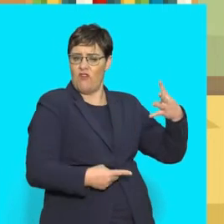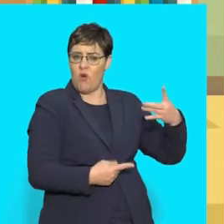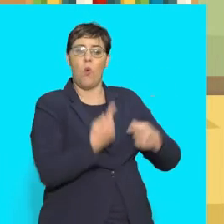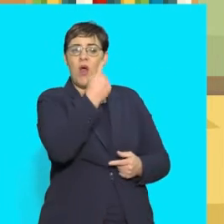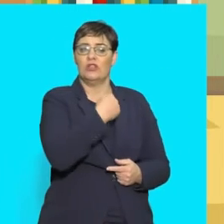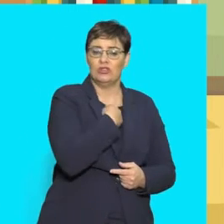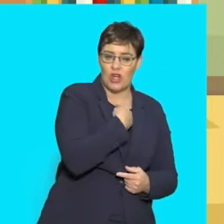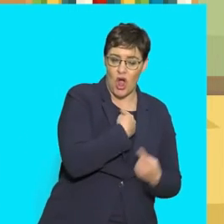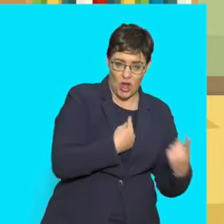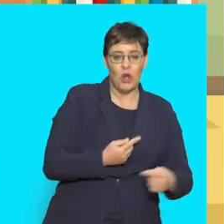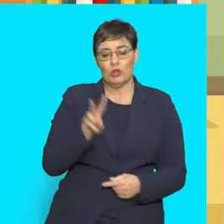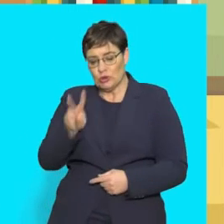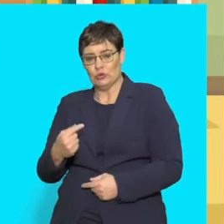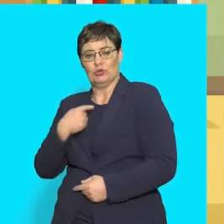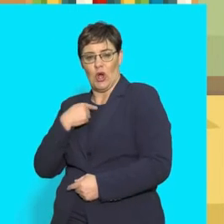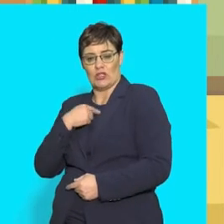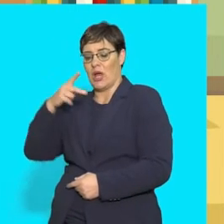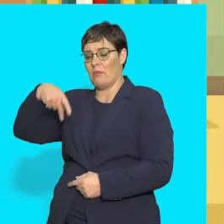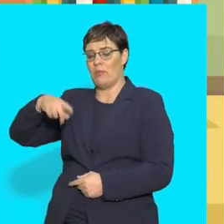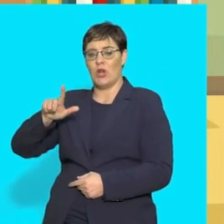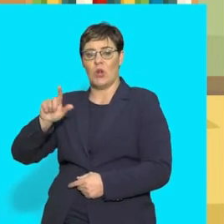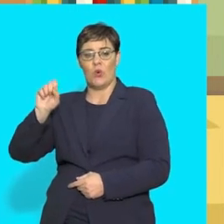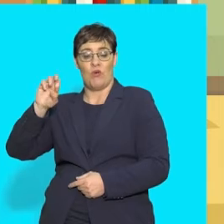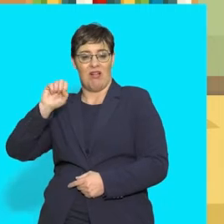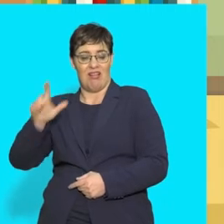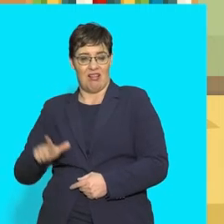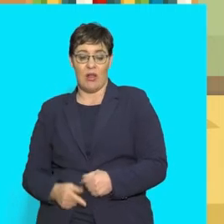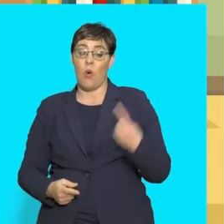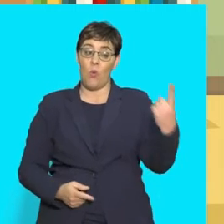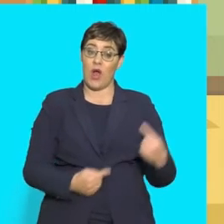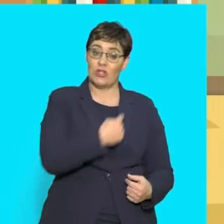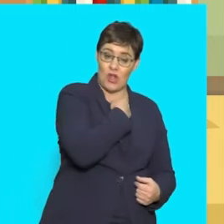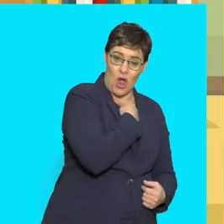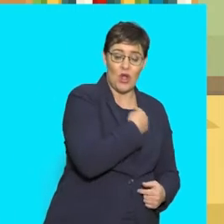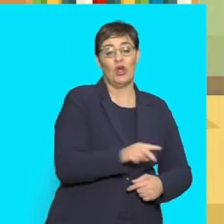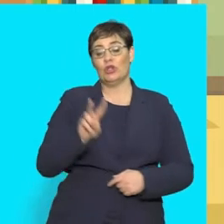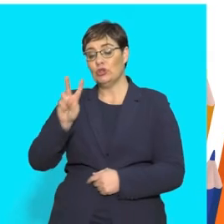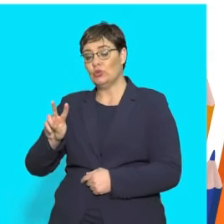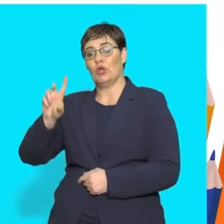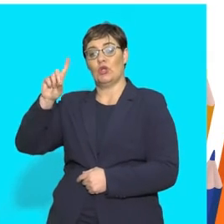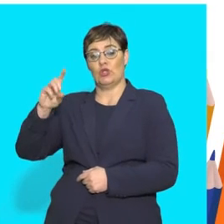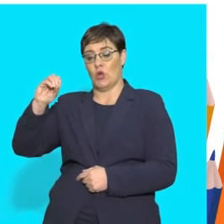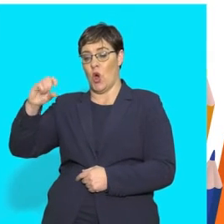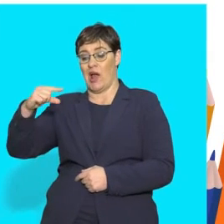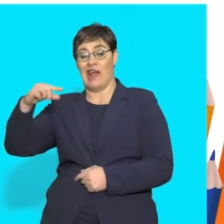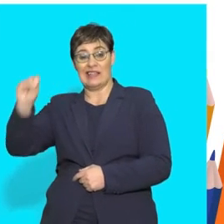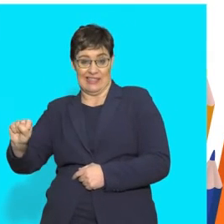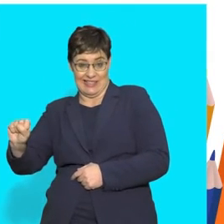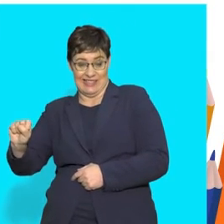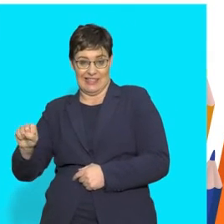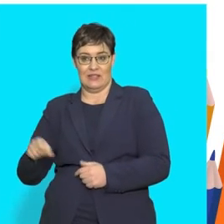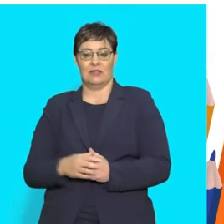dog, two dogs. 10. one dog, two dogs. 10.